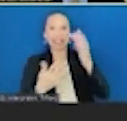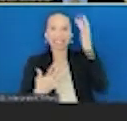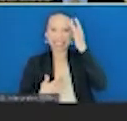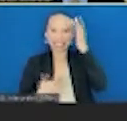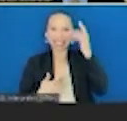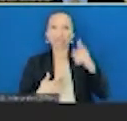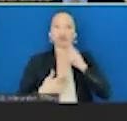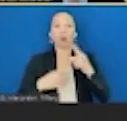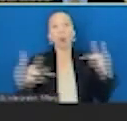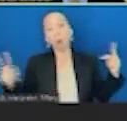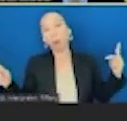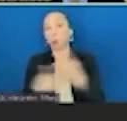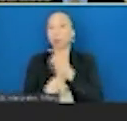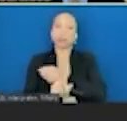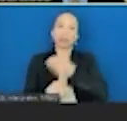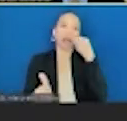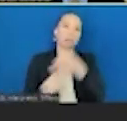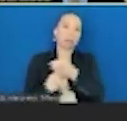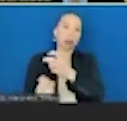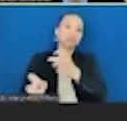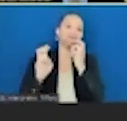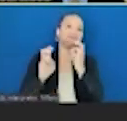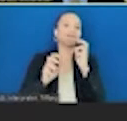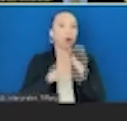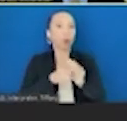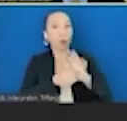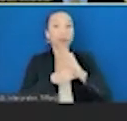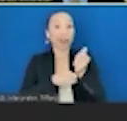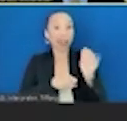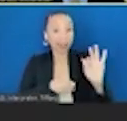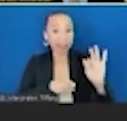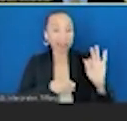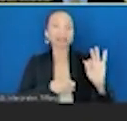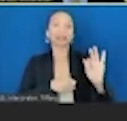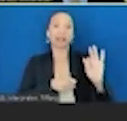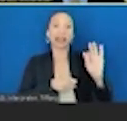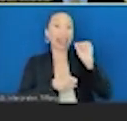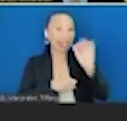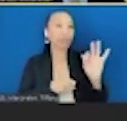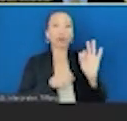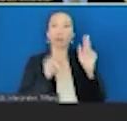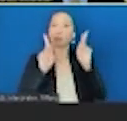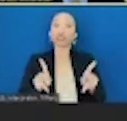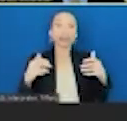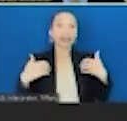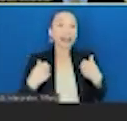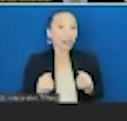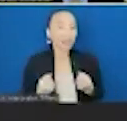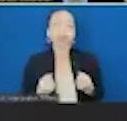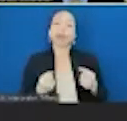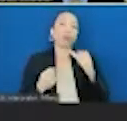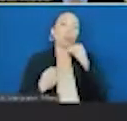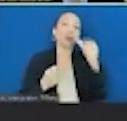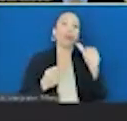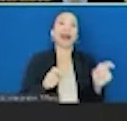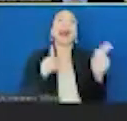much, much worse than it would have been otherwise if we didn't have a sick, metabolically unwell population. So